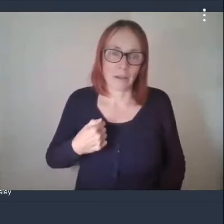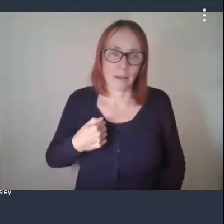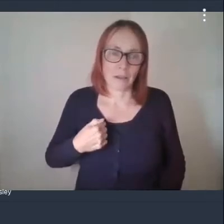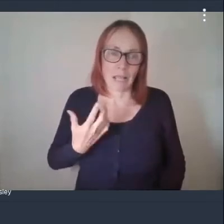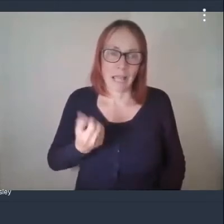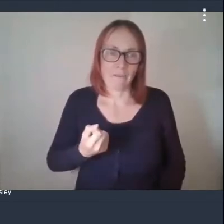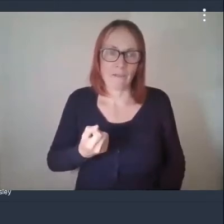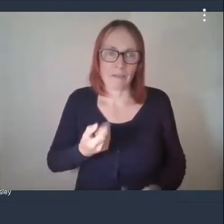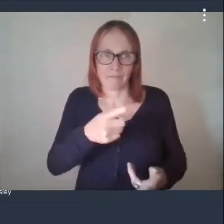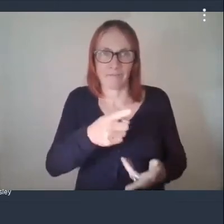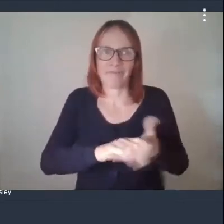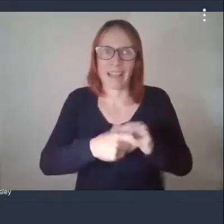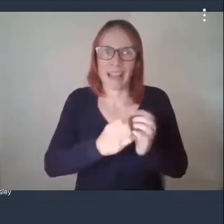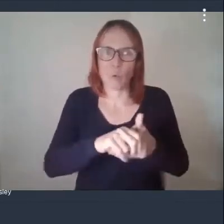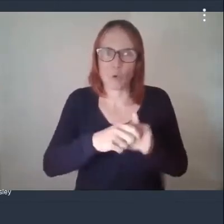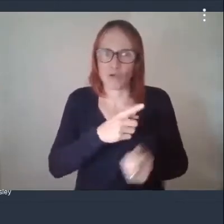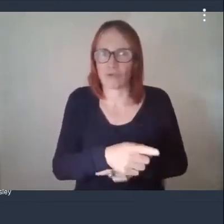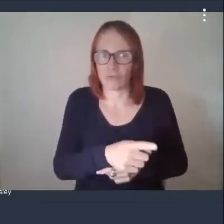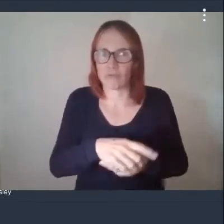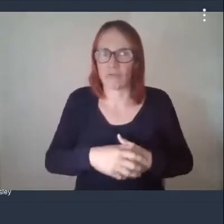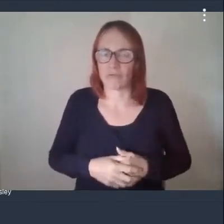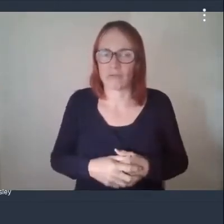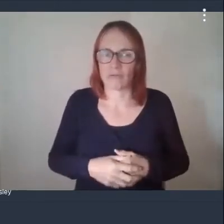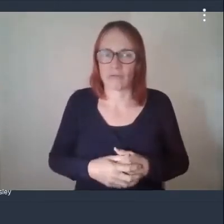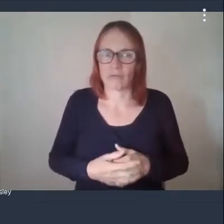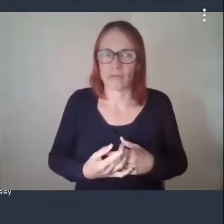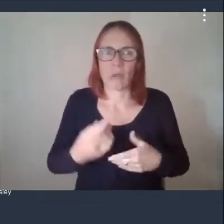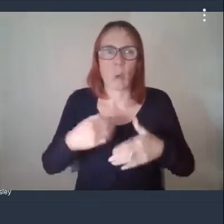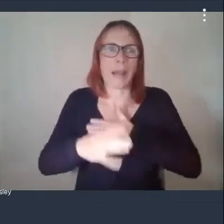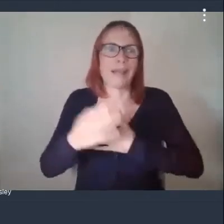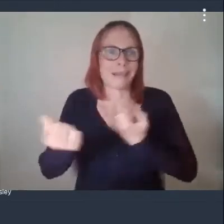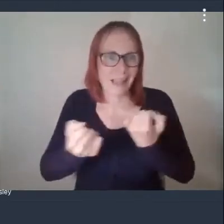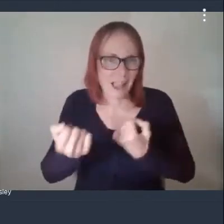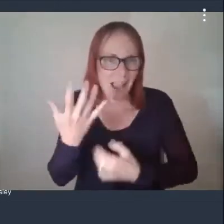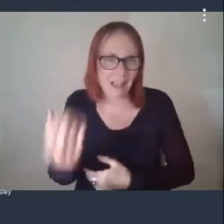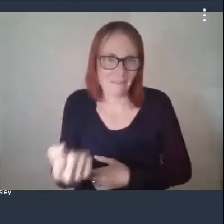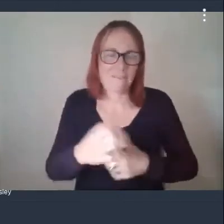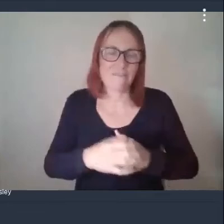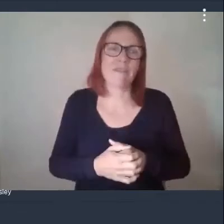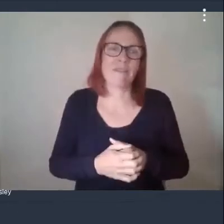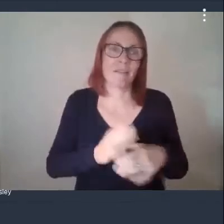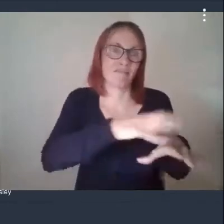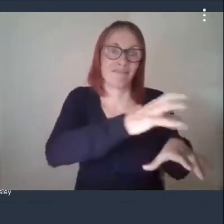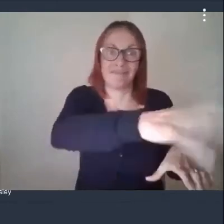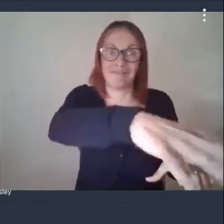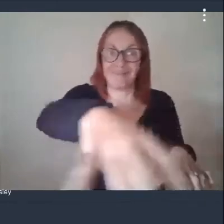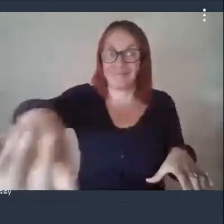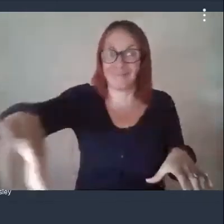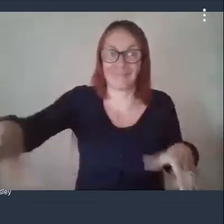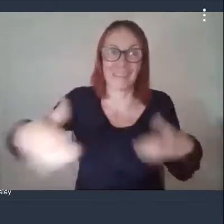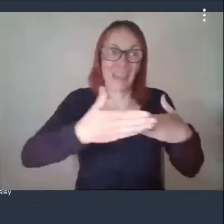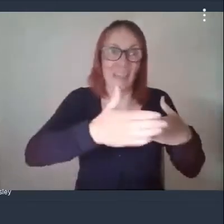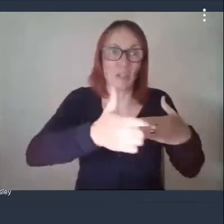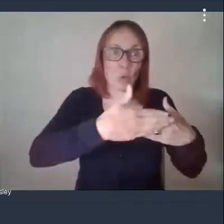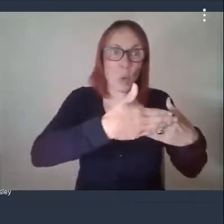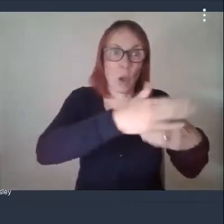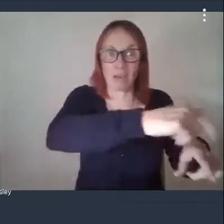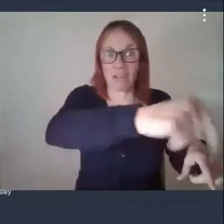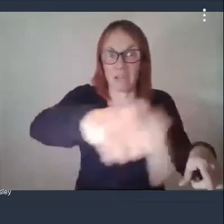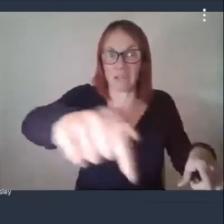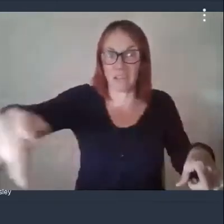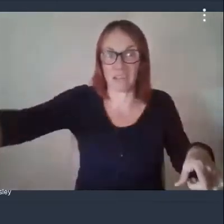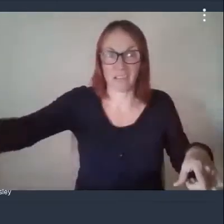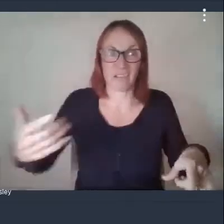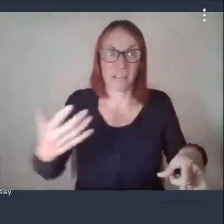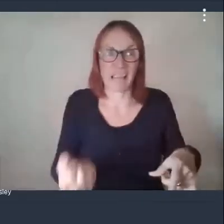sanitizer here on my desk and i've got one in the car we've got we've got them at every door and we've got the automatic ones